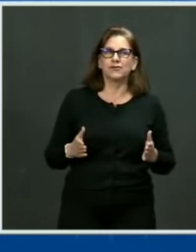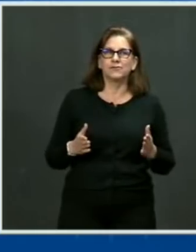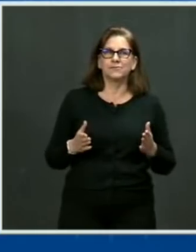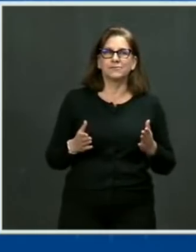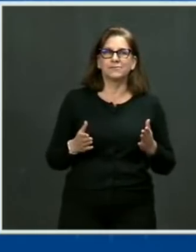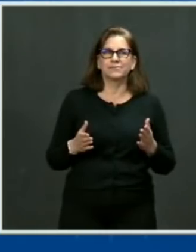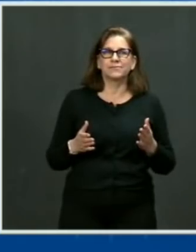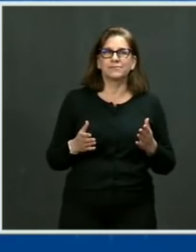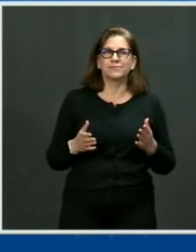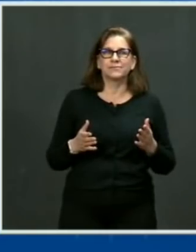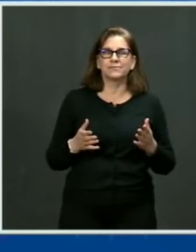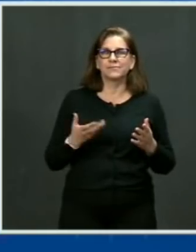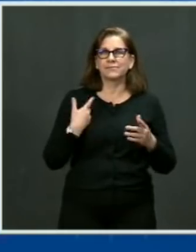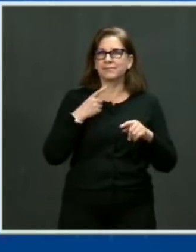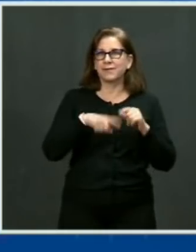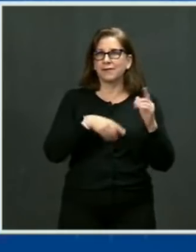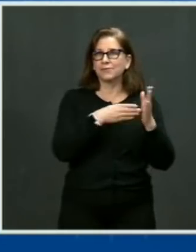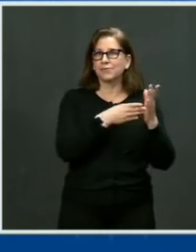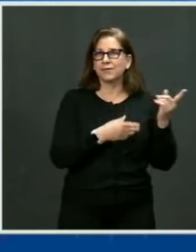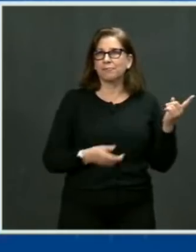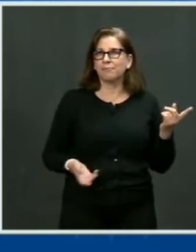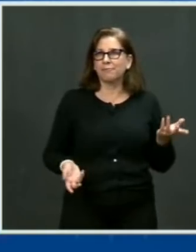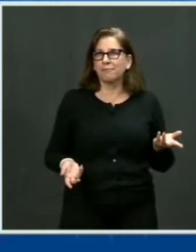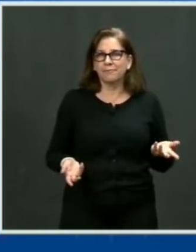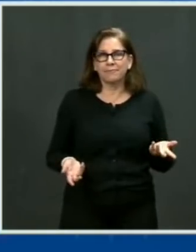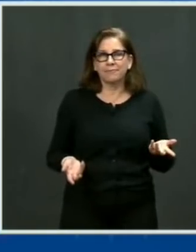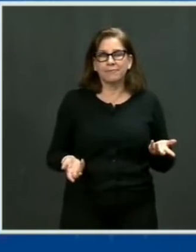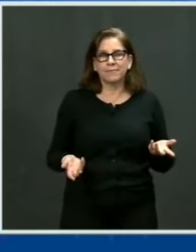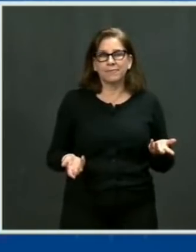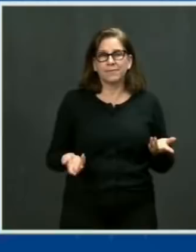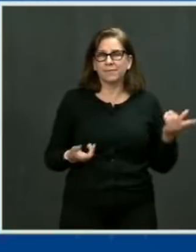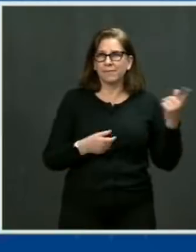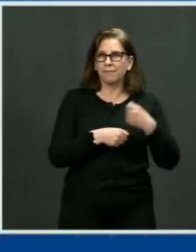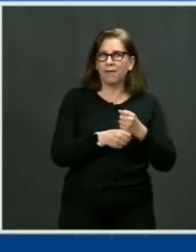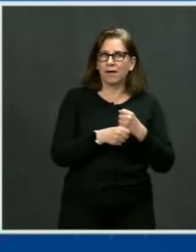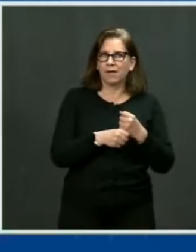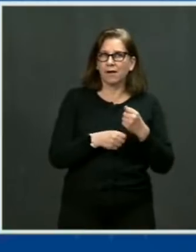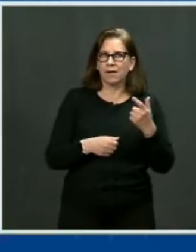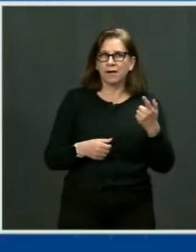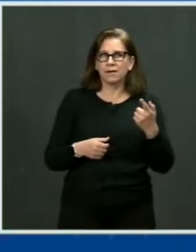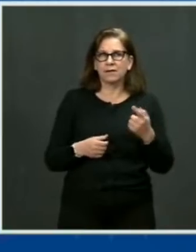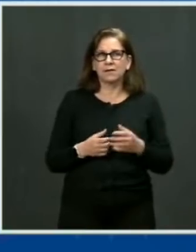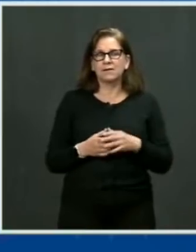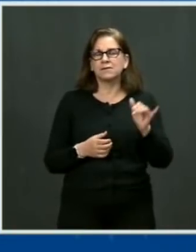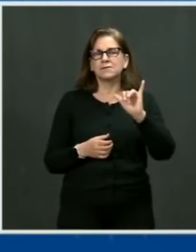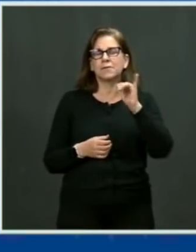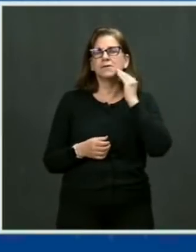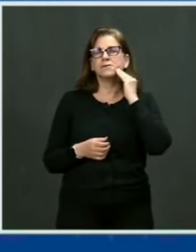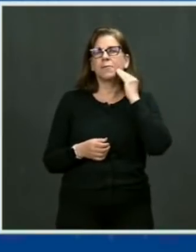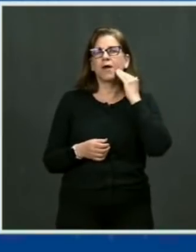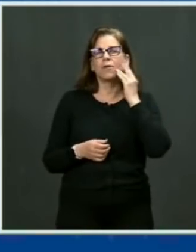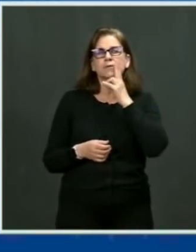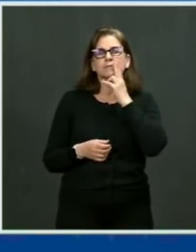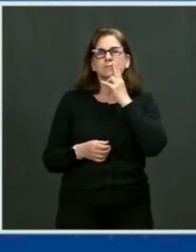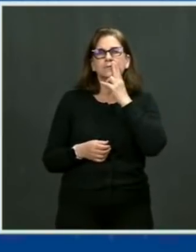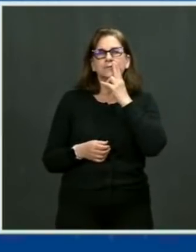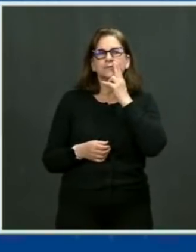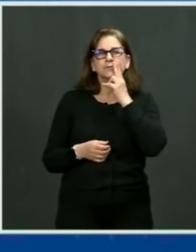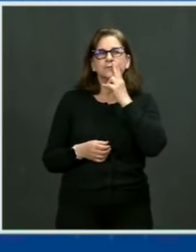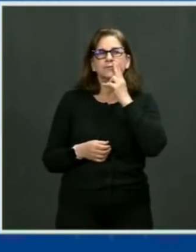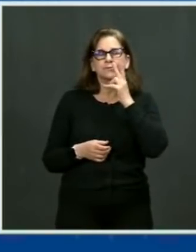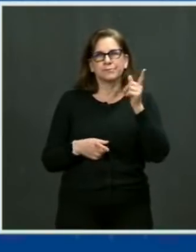had that same exemption been available to tobacco companies, who knew and lied about the danger